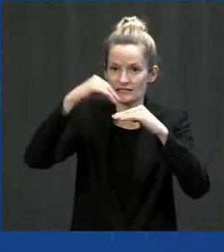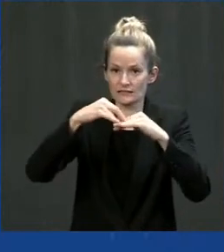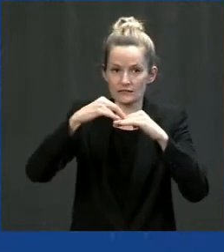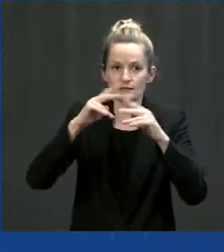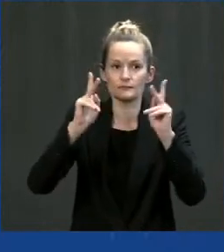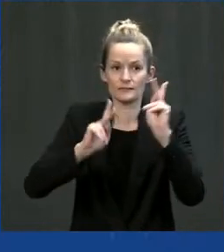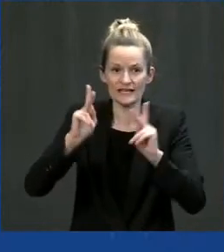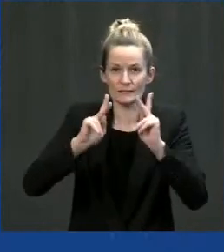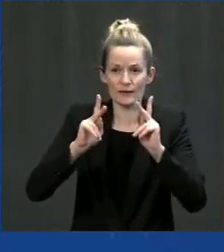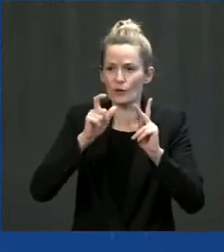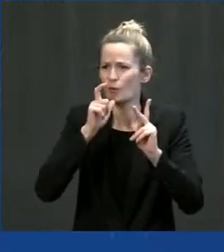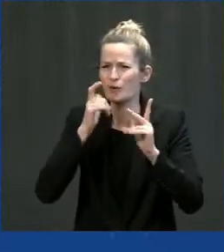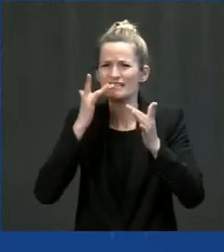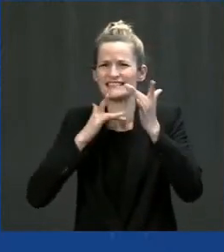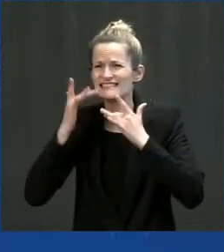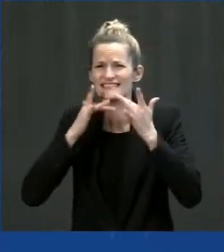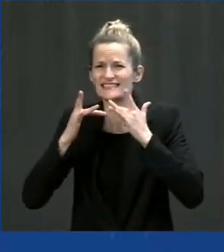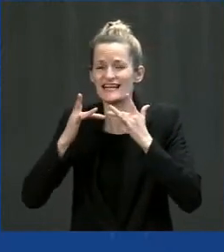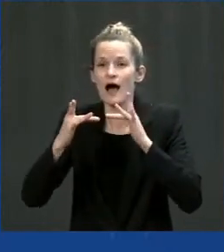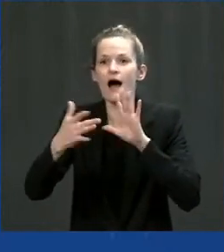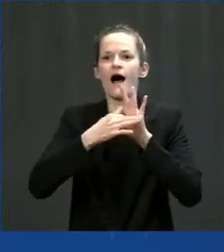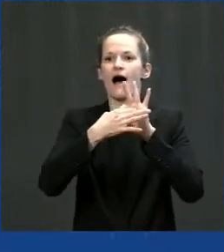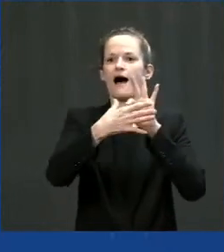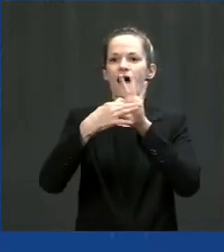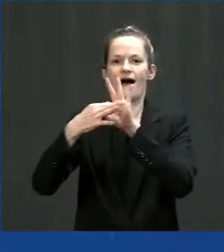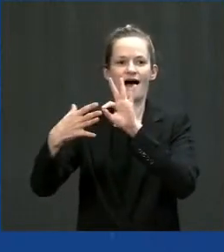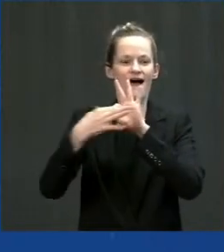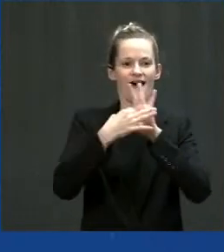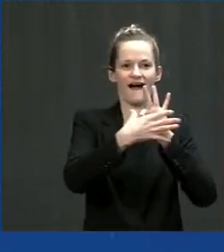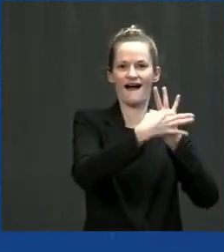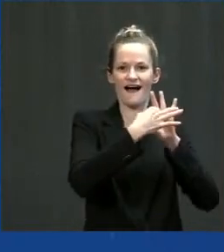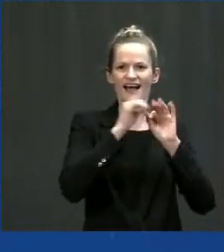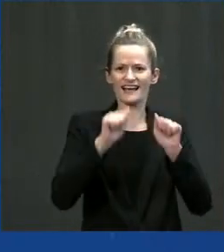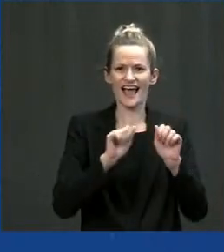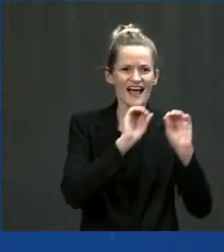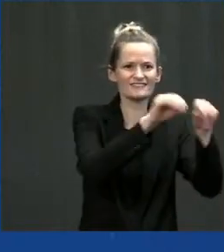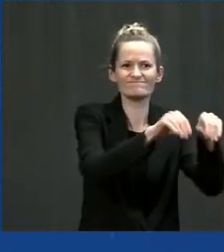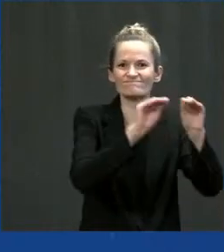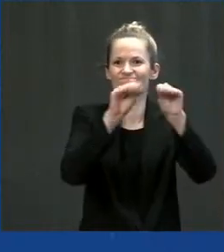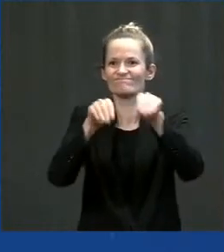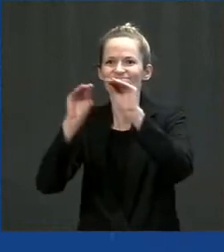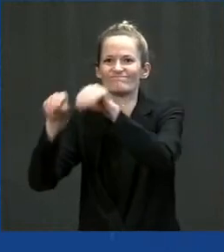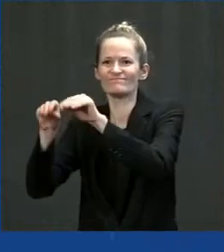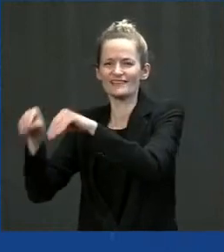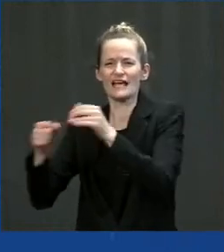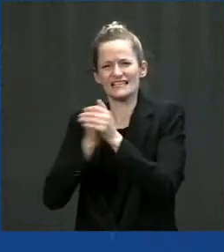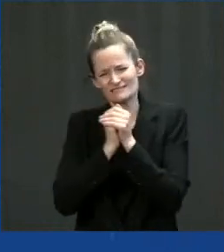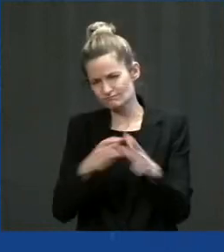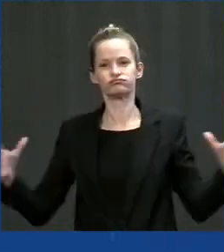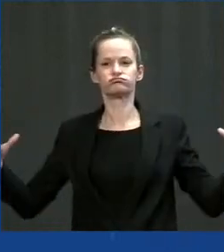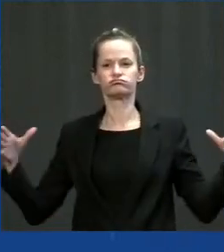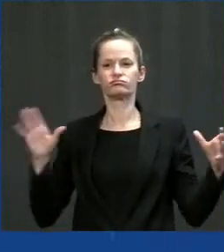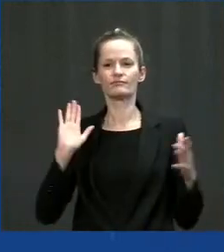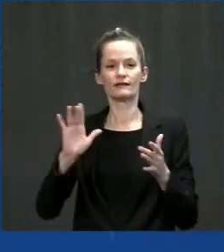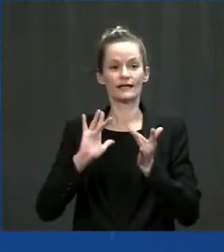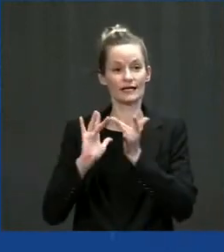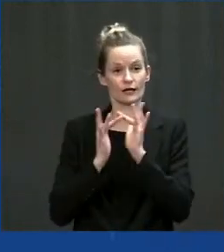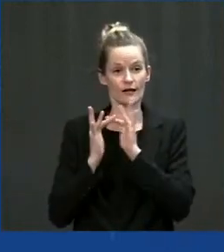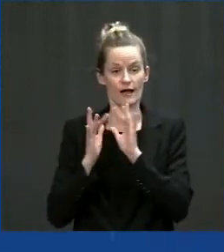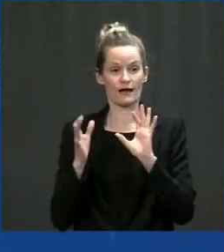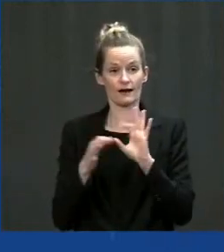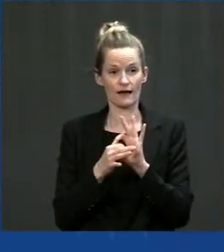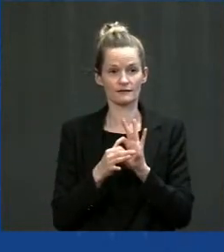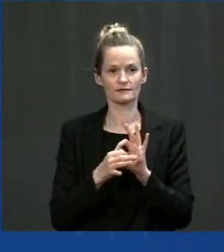to grab those dollars and put them immediately to work to scale up what I'm talking about. So those communities where we put up hot spots, we'll